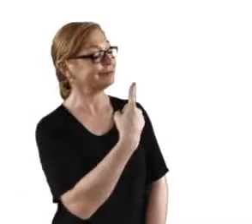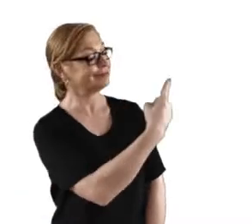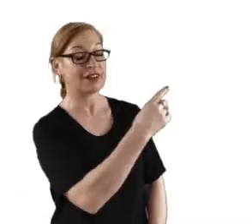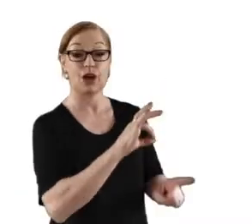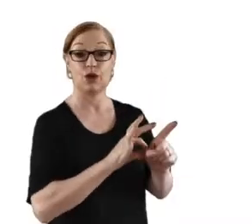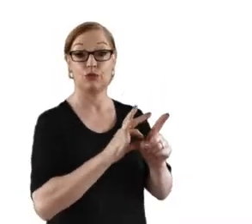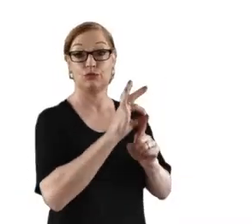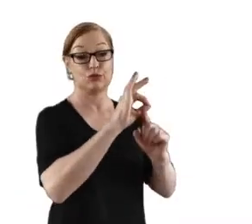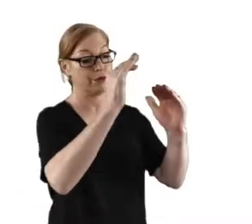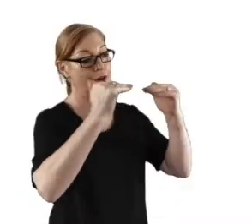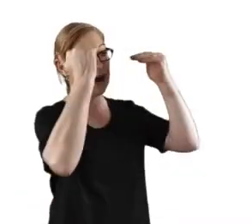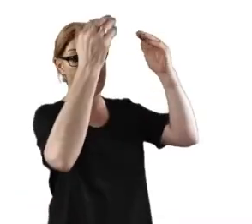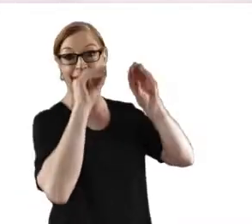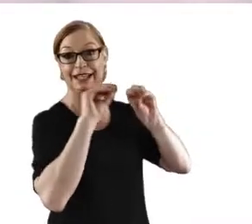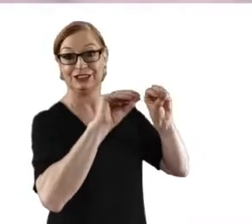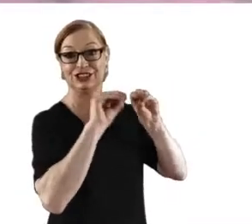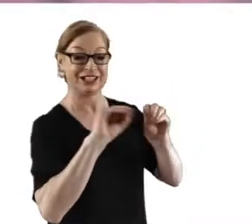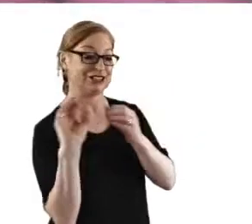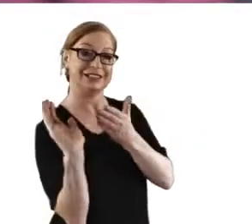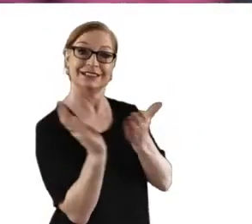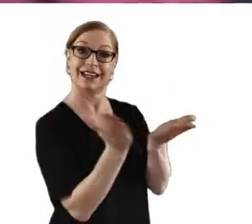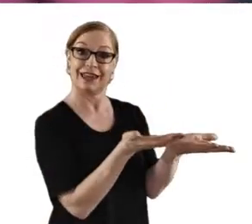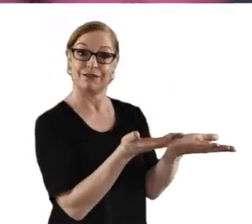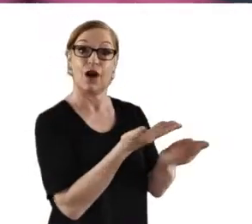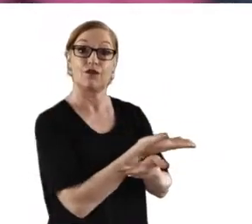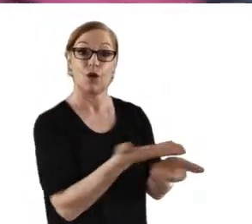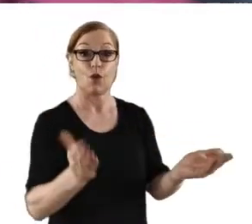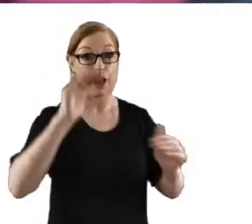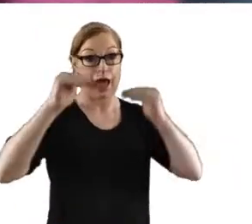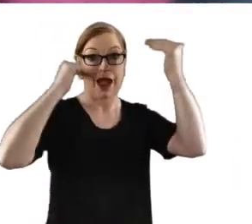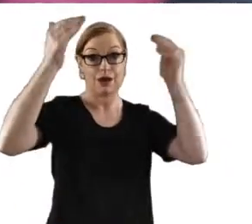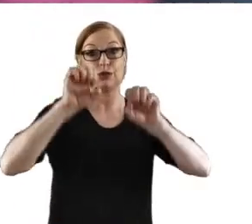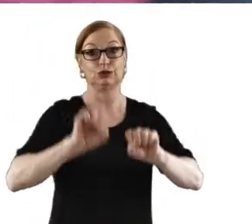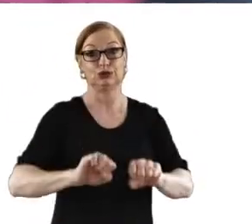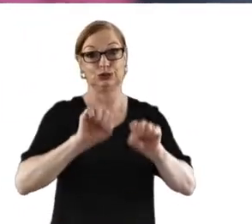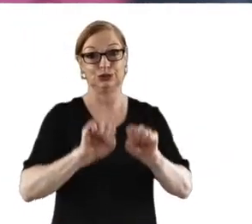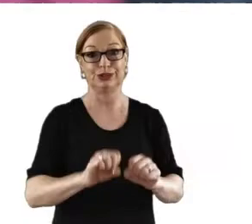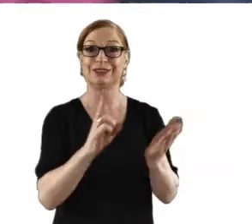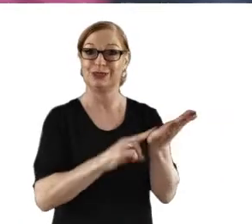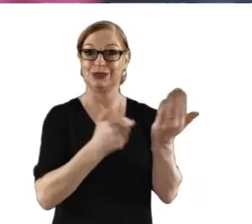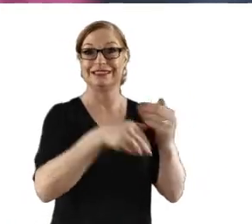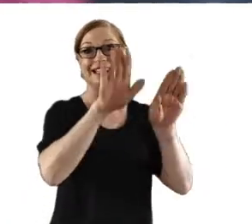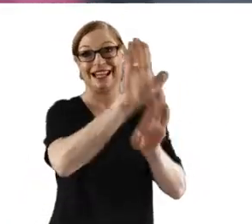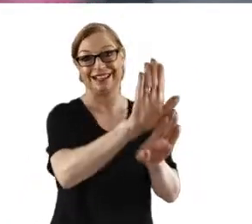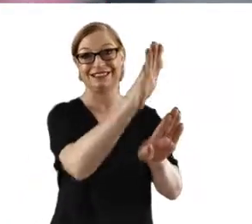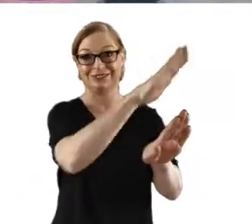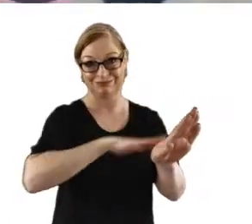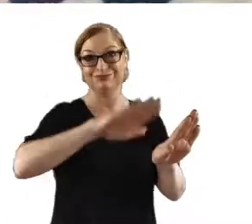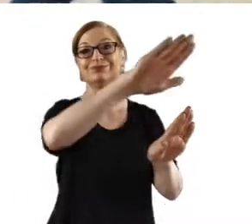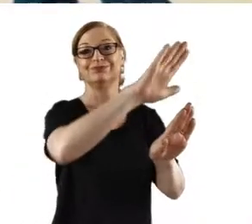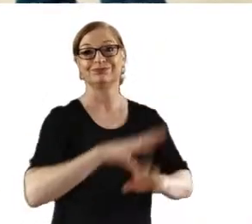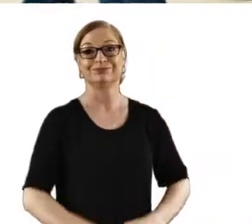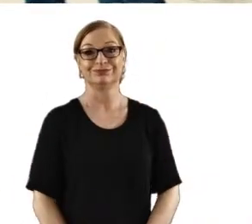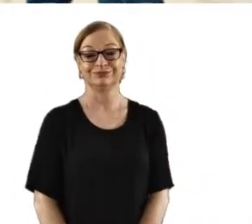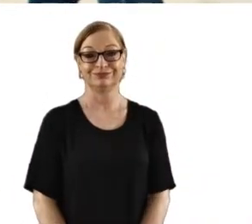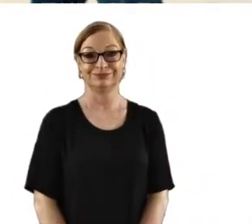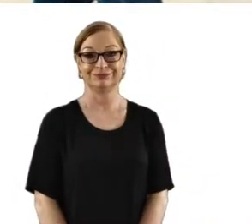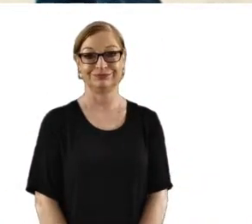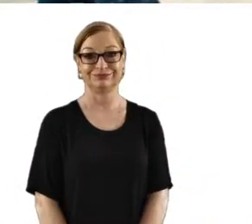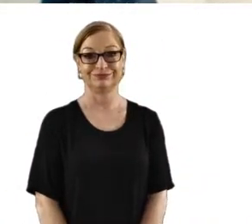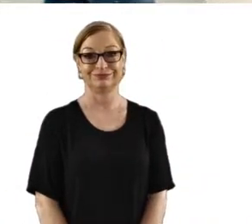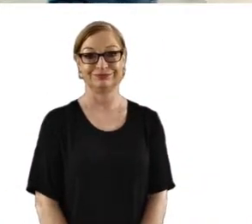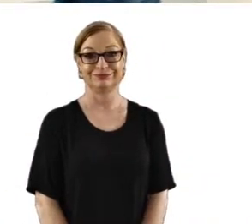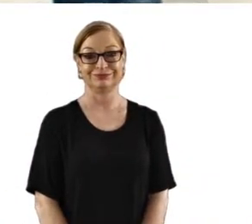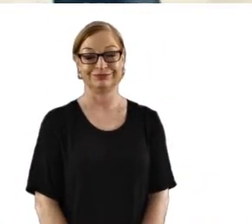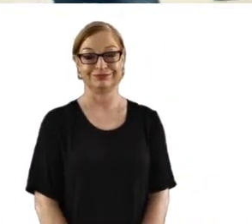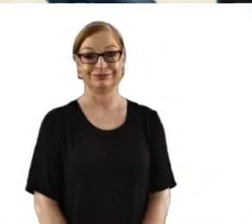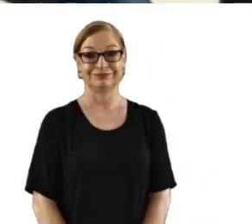Ako Aotearoa improves the way people deliver high quality tertiary teaching and learning in Aotearoa New Zealand for the success of all